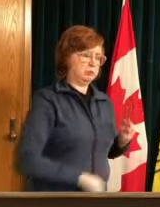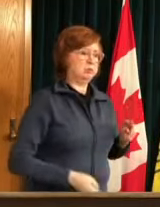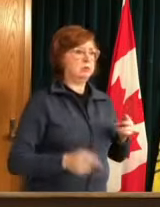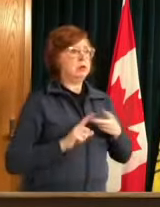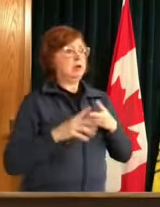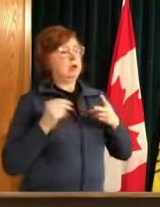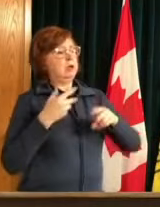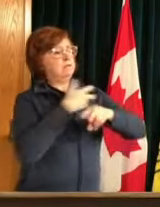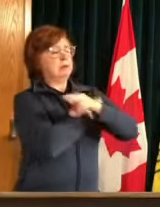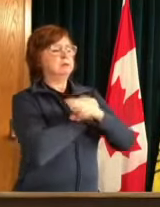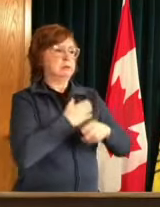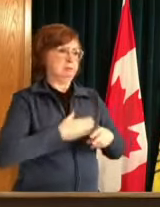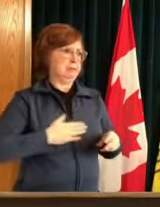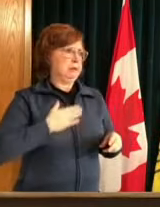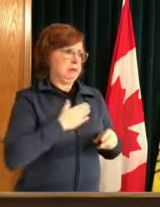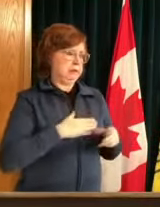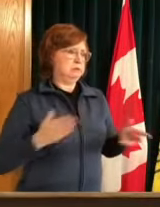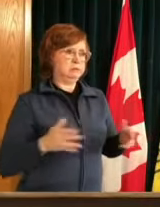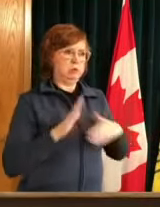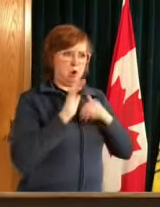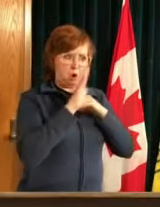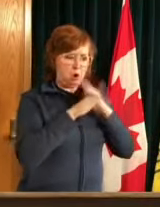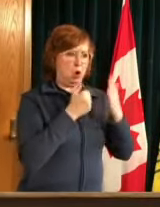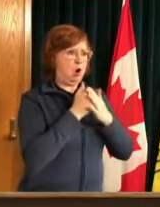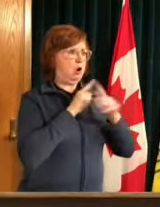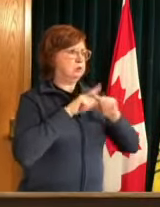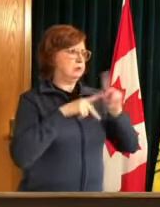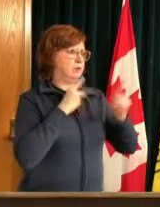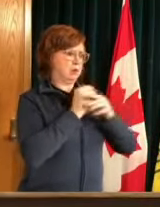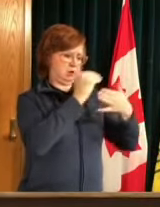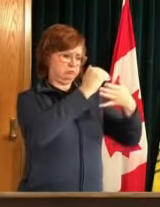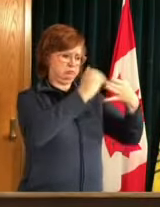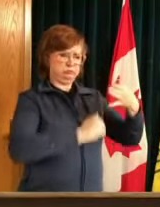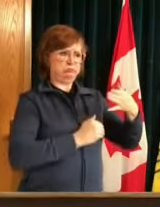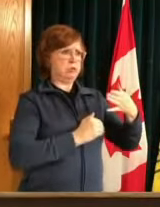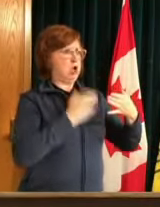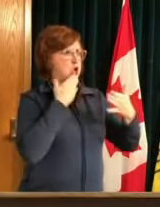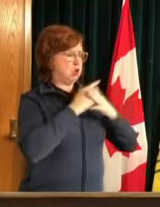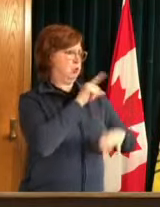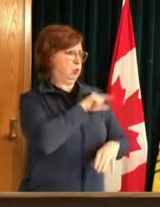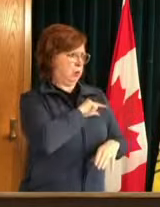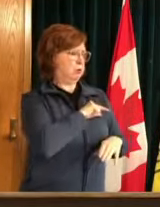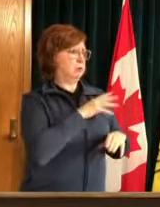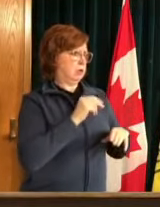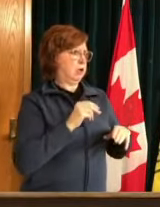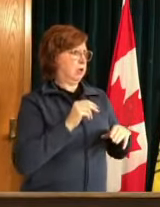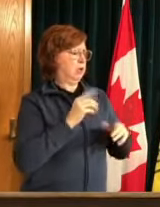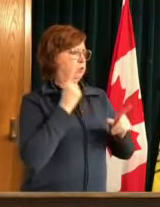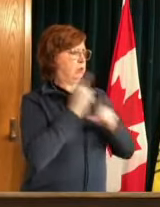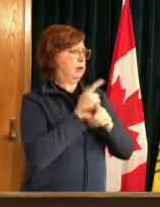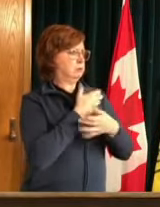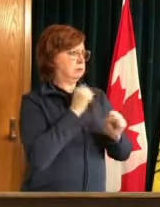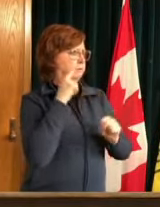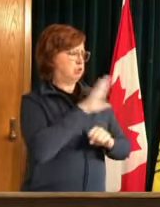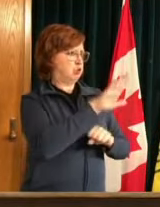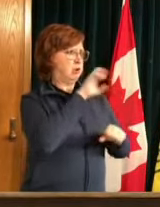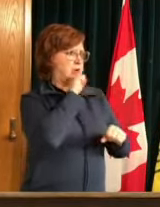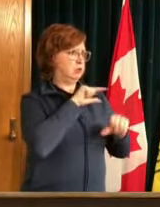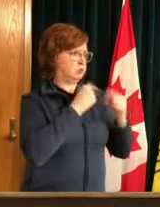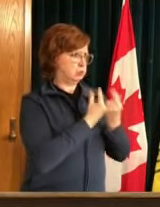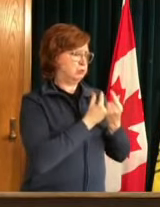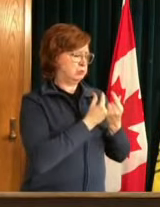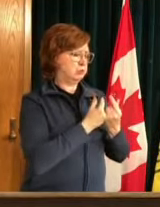age category and ultimately the the way for lower hospitalization numbers is for us to continue to